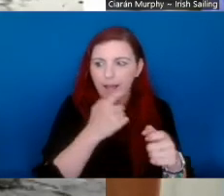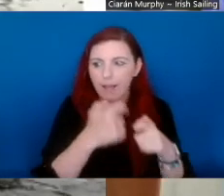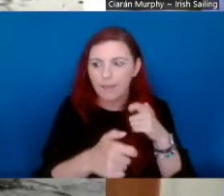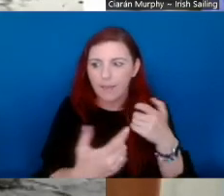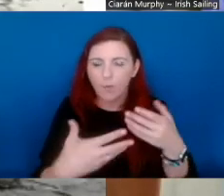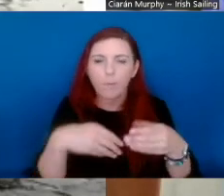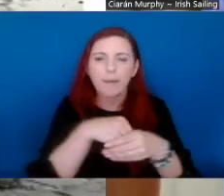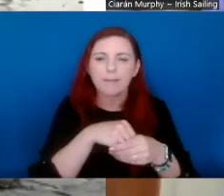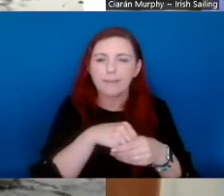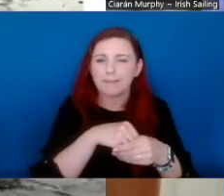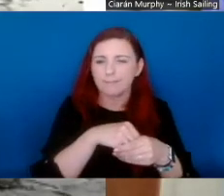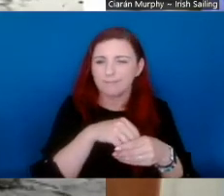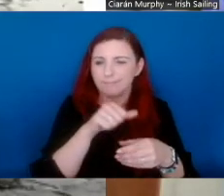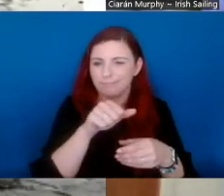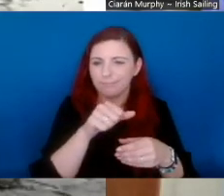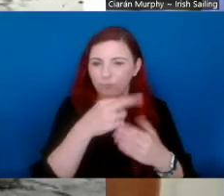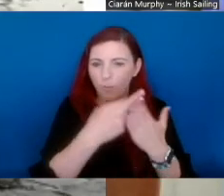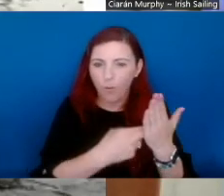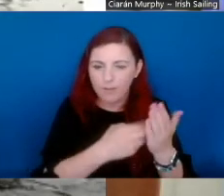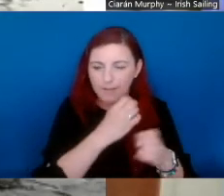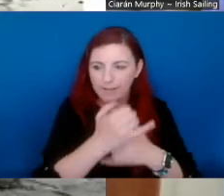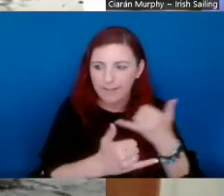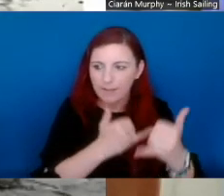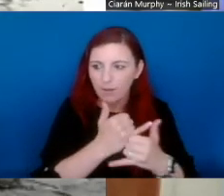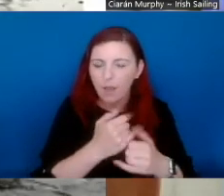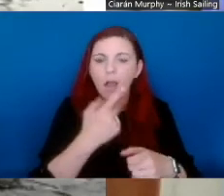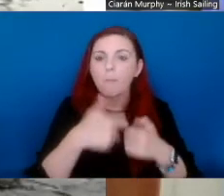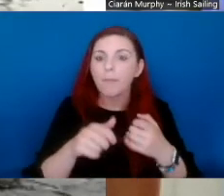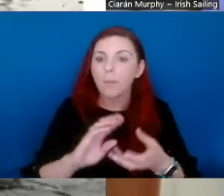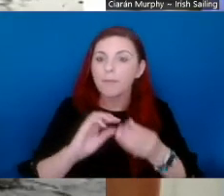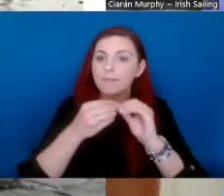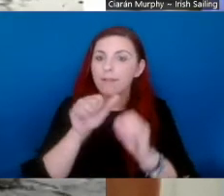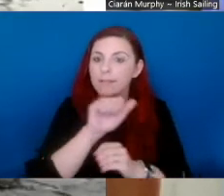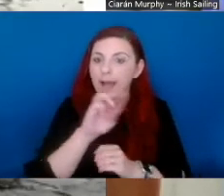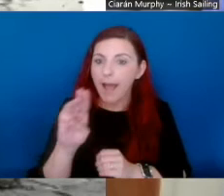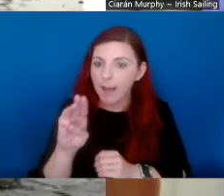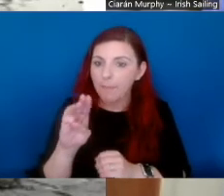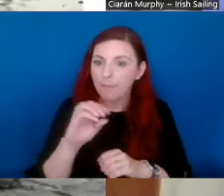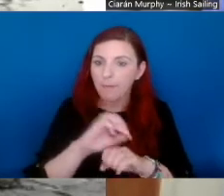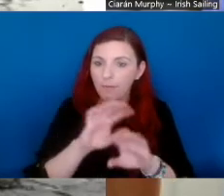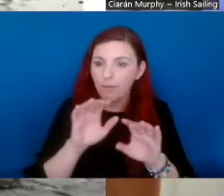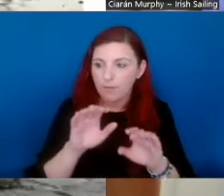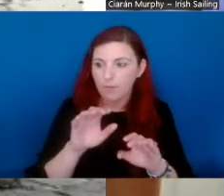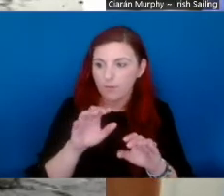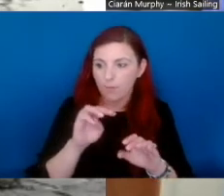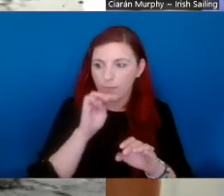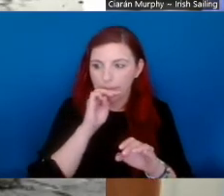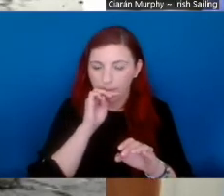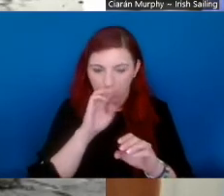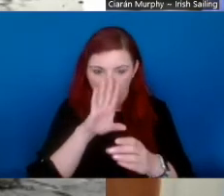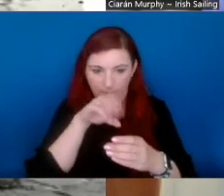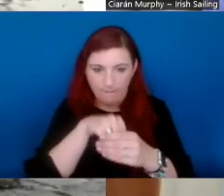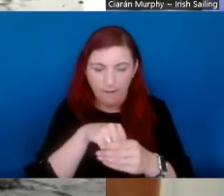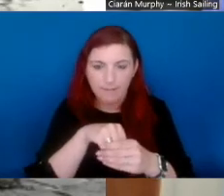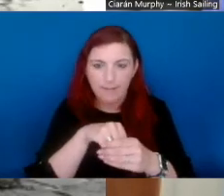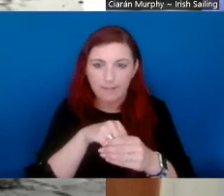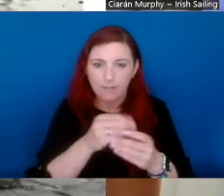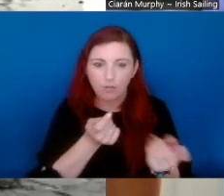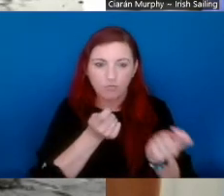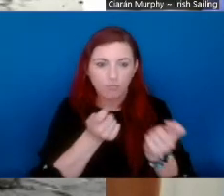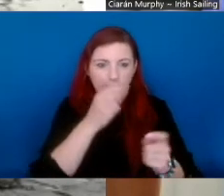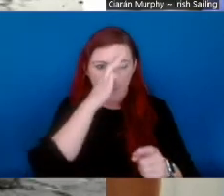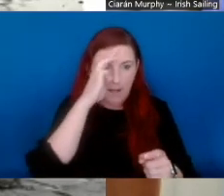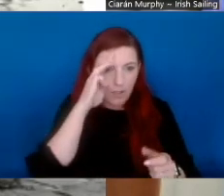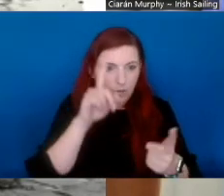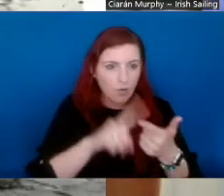inspections from the National Trails Office. What we did was we developed an app and a website backend. So we're involved, involves, uh, trail